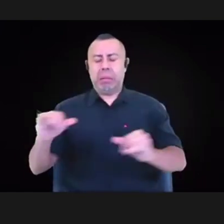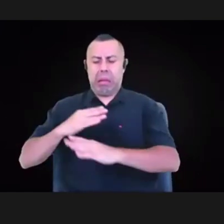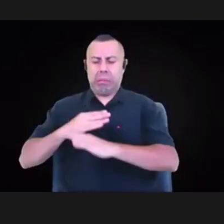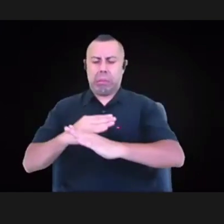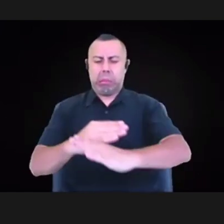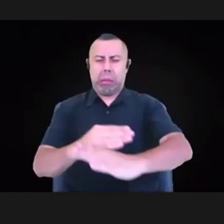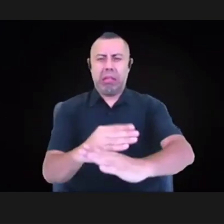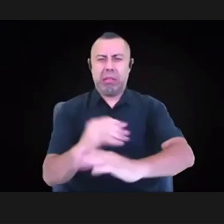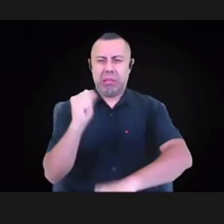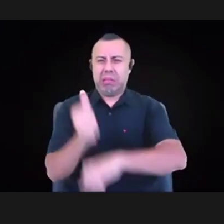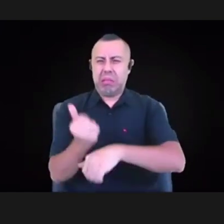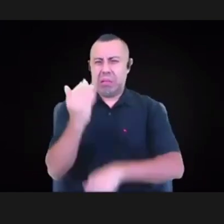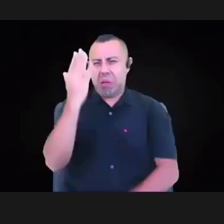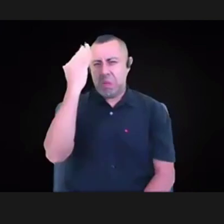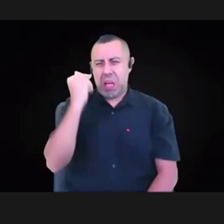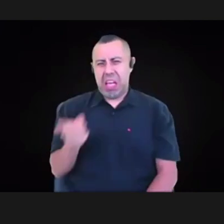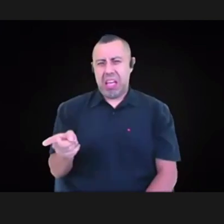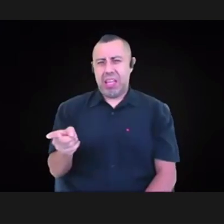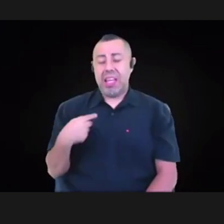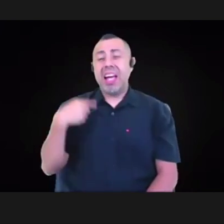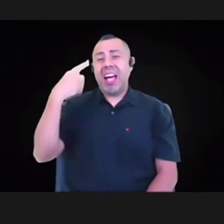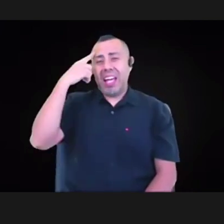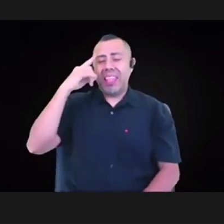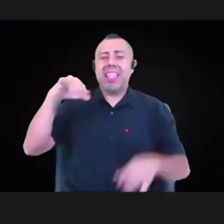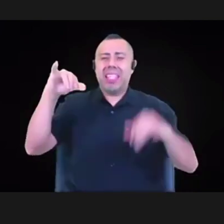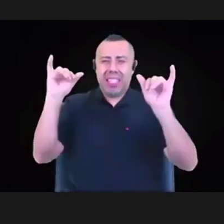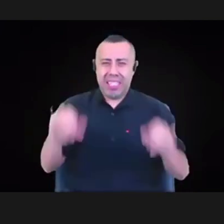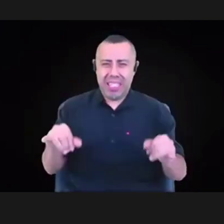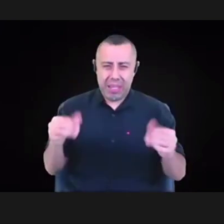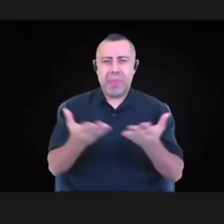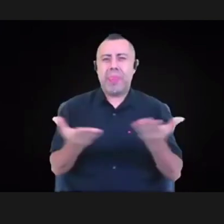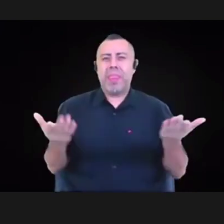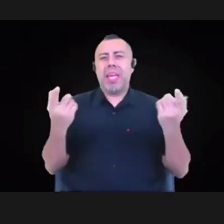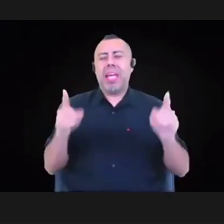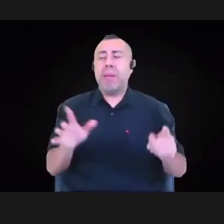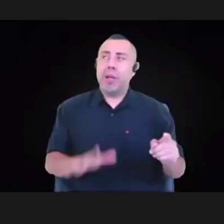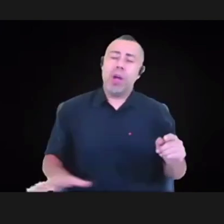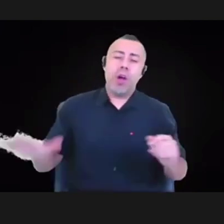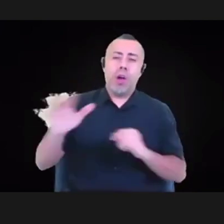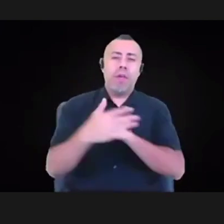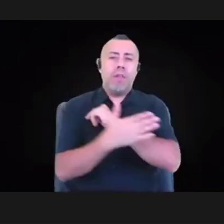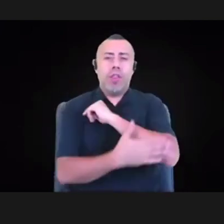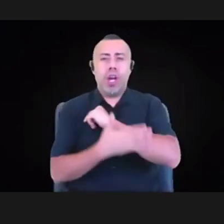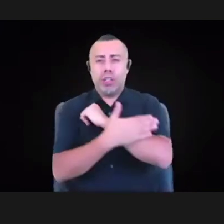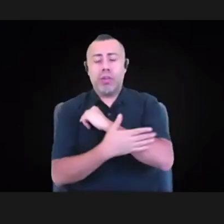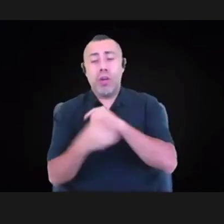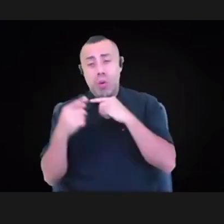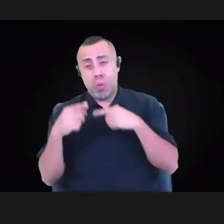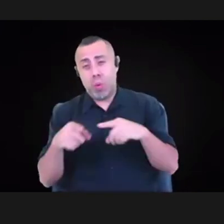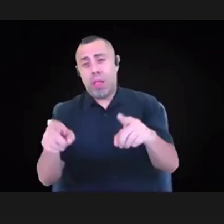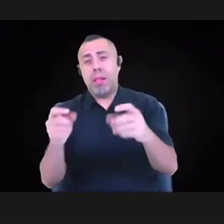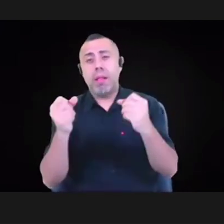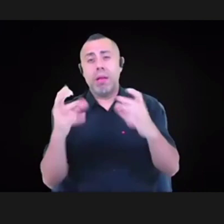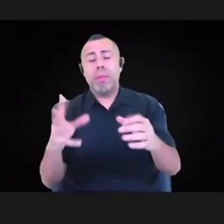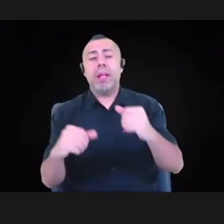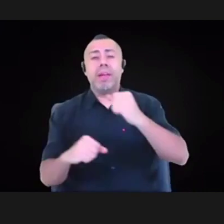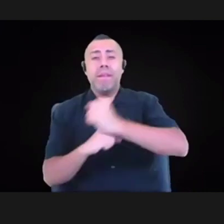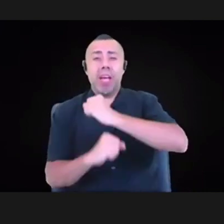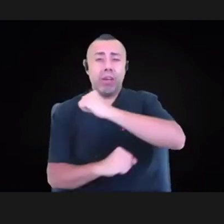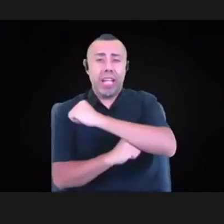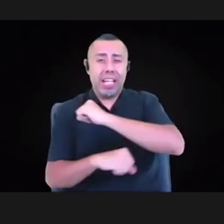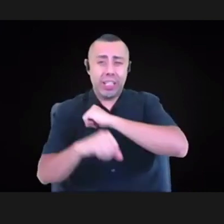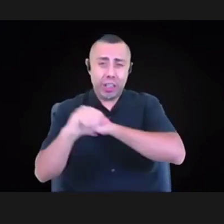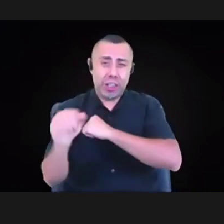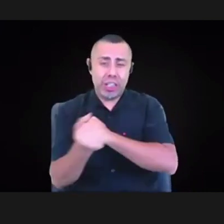that that was sort of what was happening across the country as many foundations were making, um, really innovating and